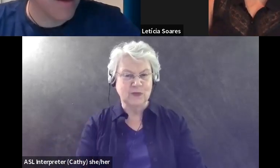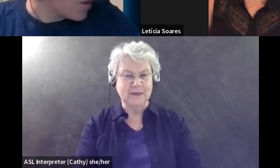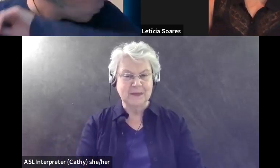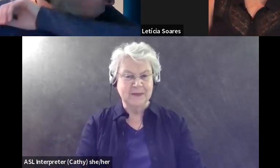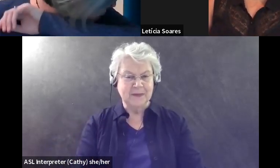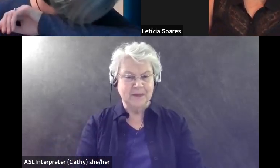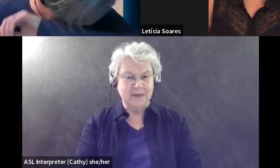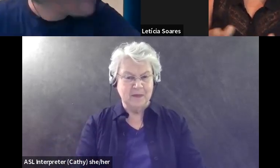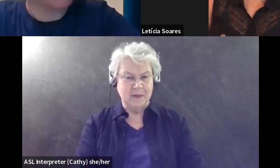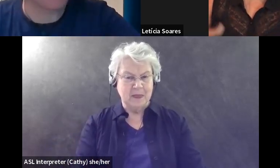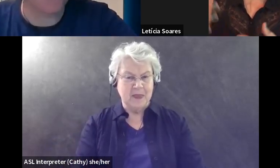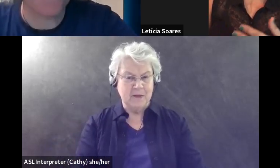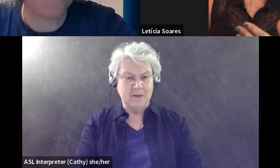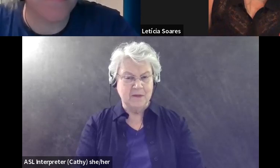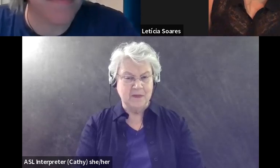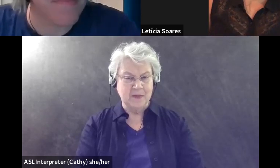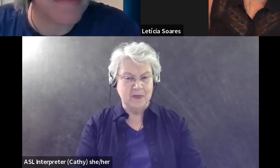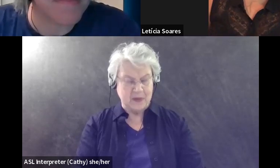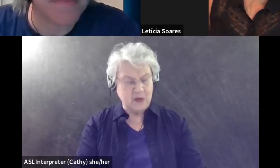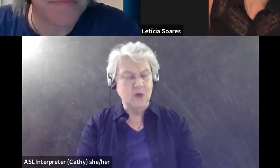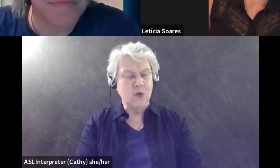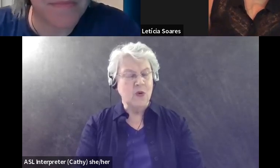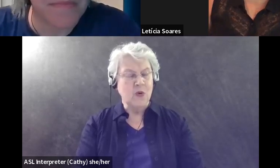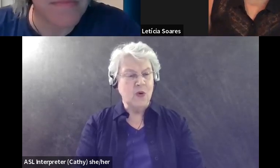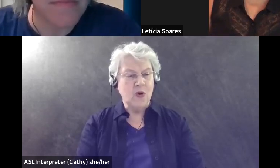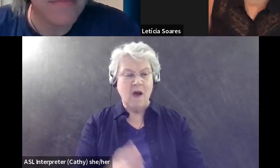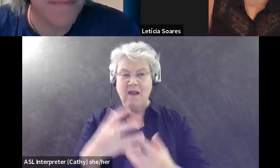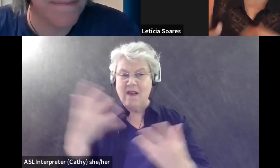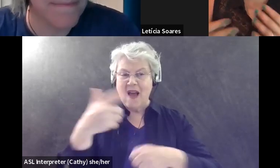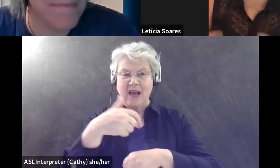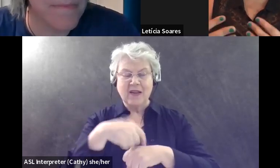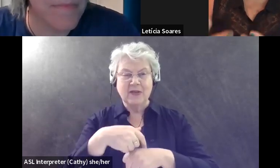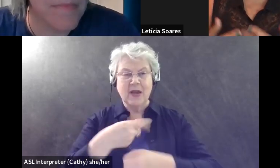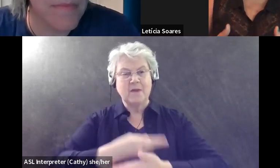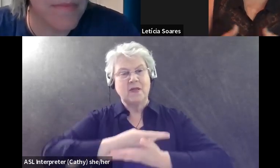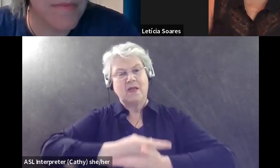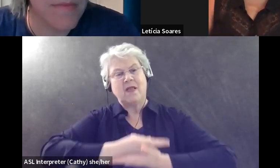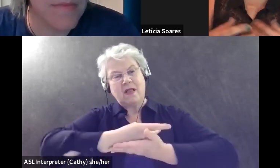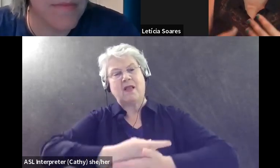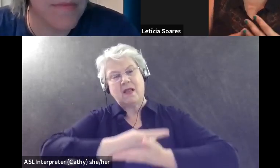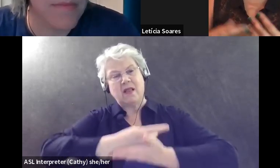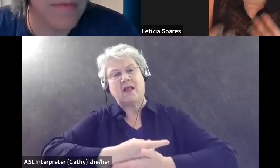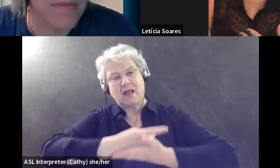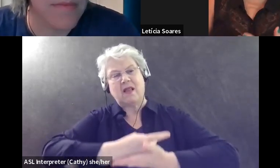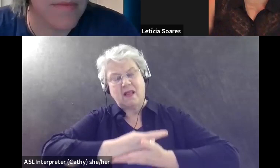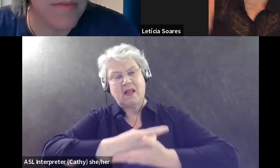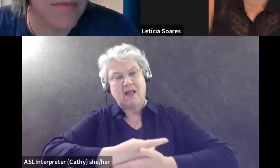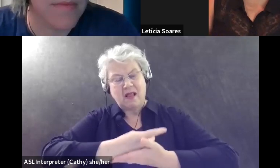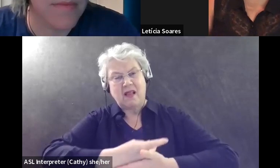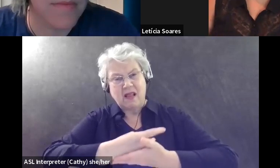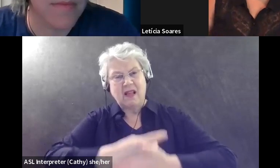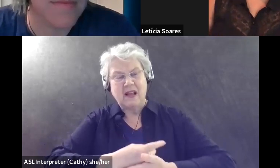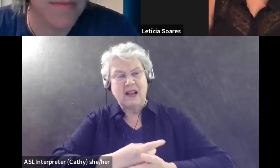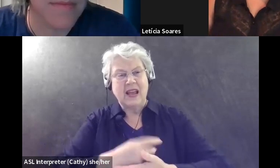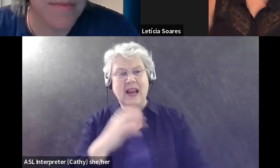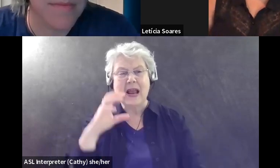So I, when I was spending a lot of time in bed, I really, really missed this contact with the outside.